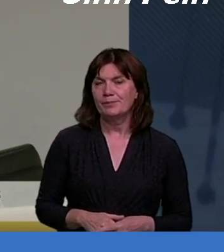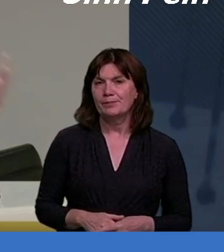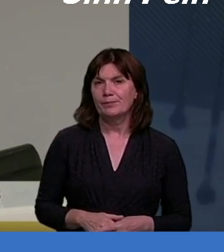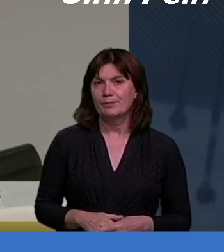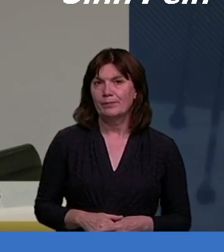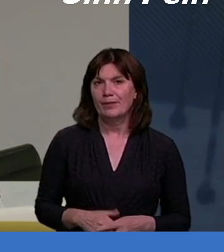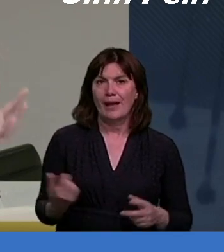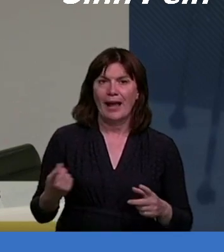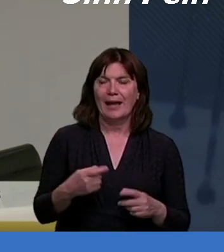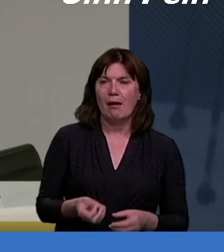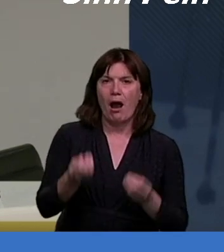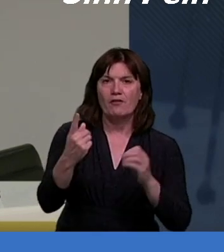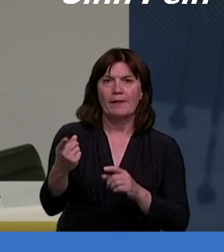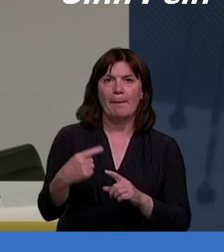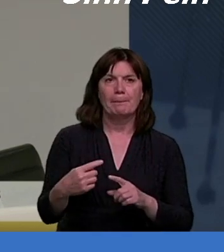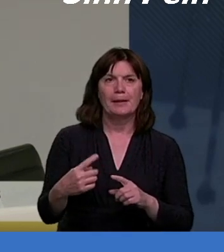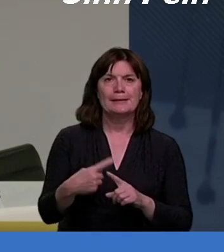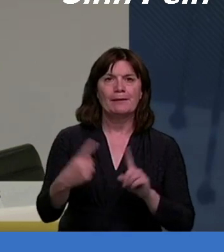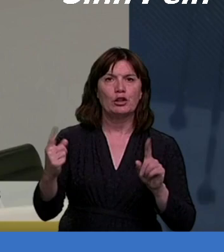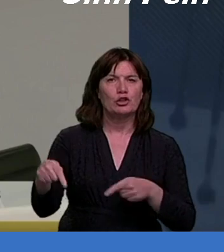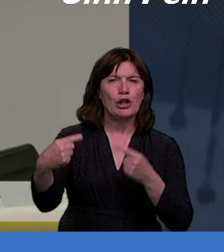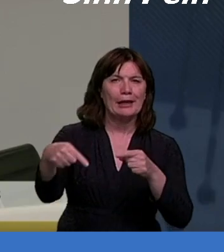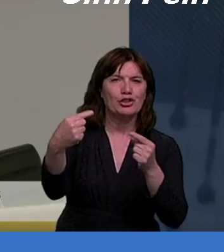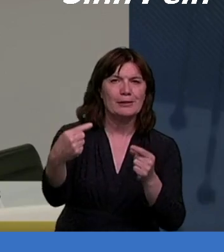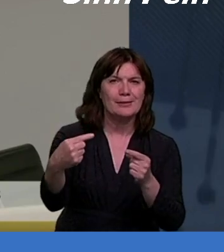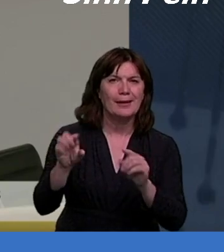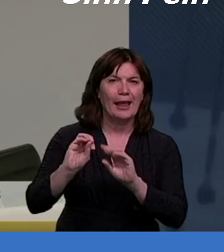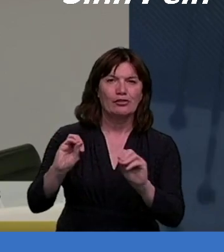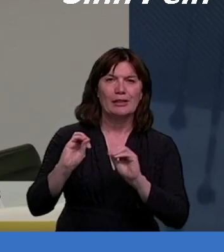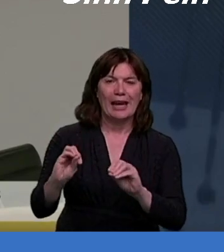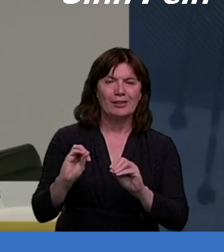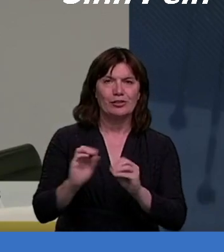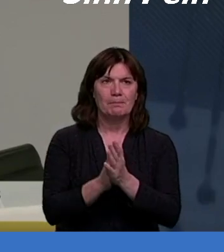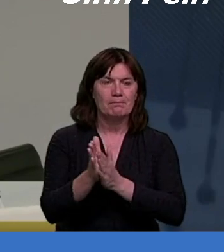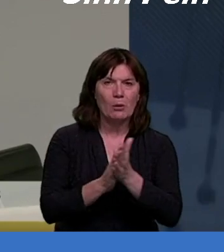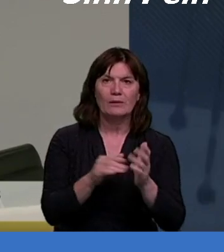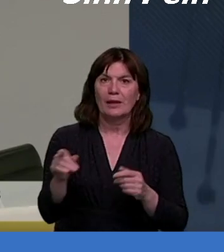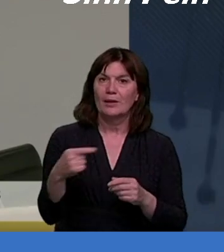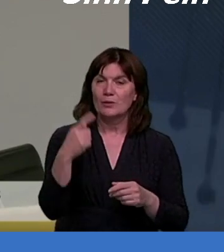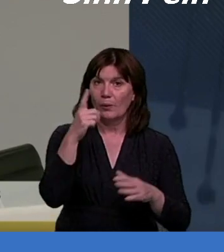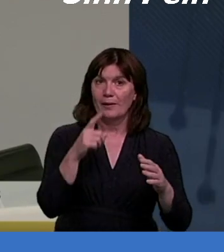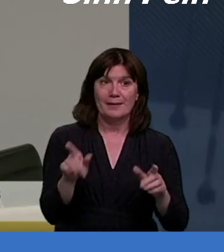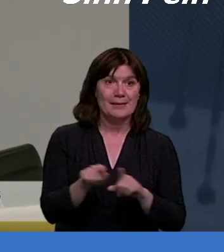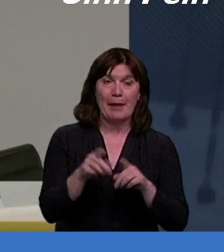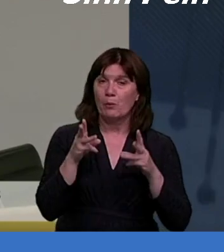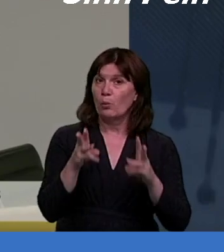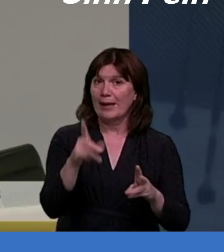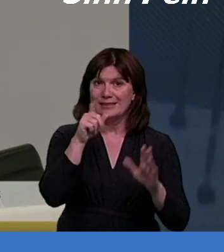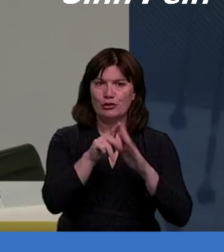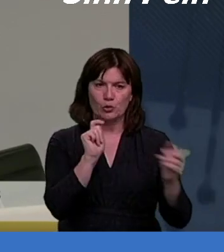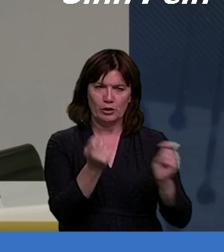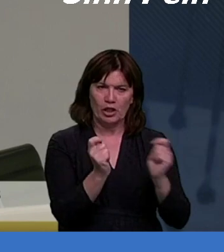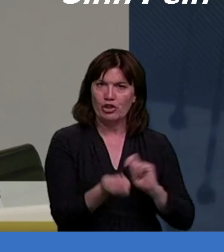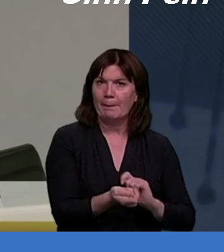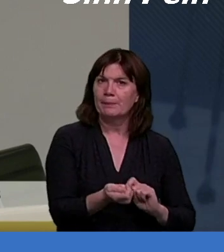questioning and all the usual things would be the norm in terms of the way the teachers would engage with the young